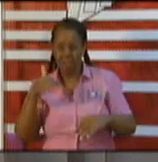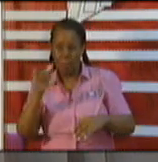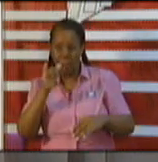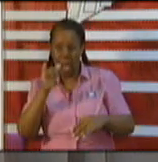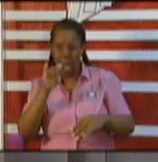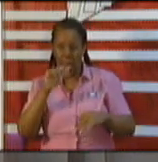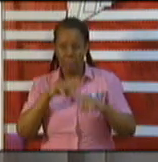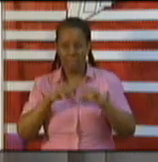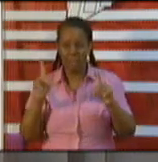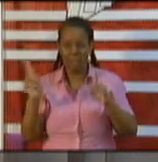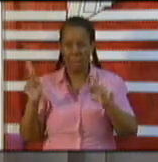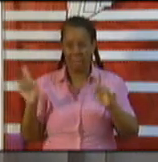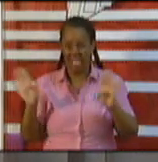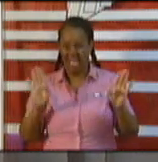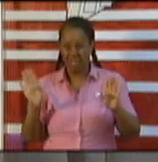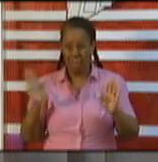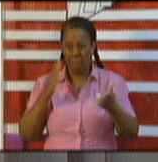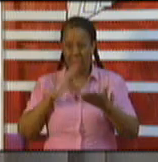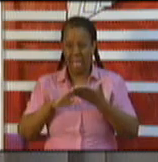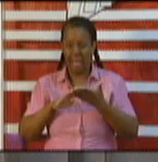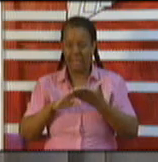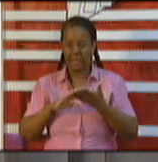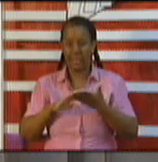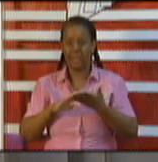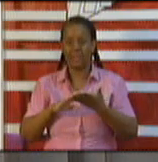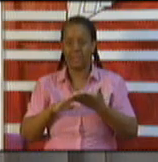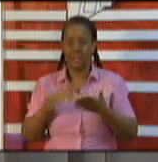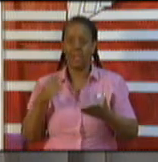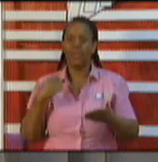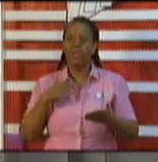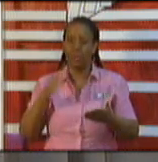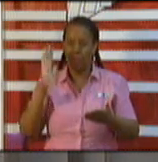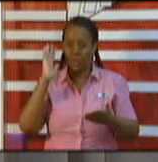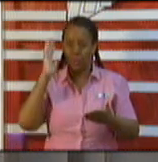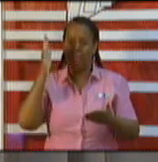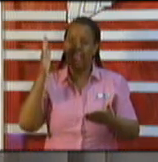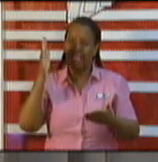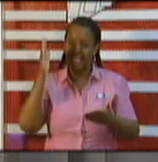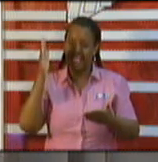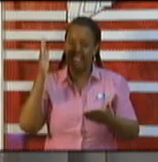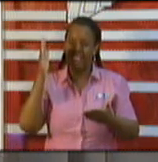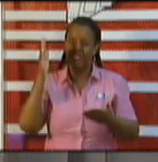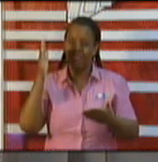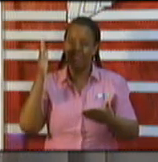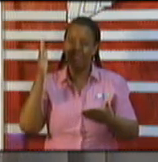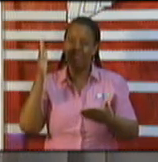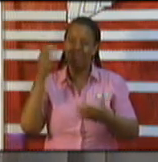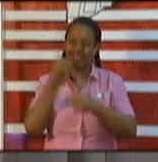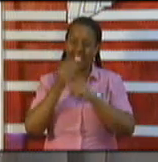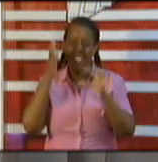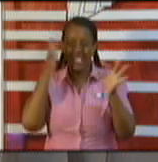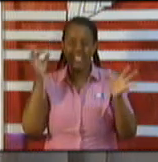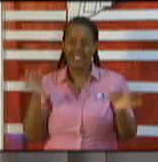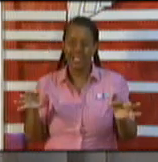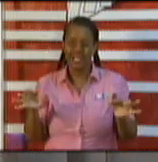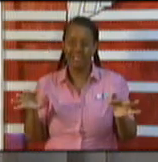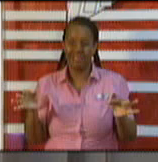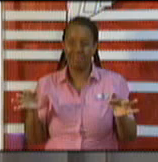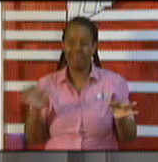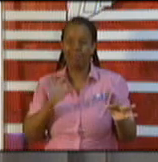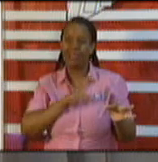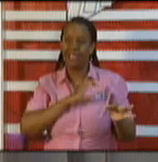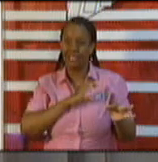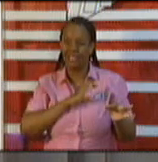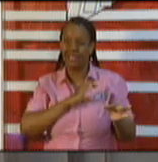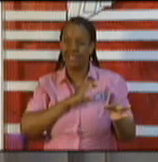on that category of persons. So the Trinidad and Tobago Police Service has been asked to enforce the law, and